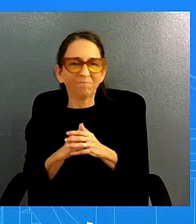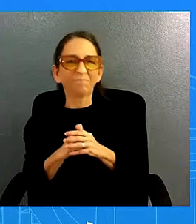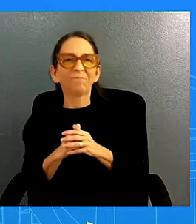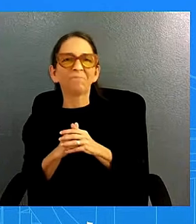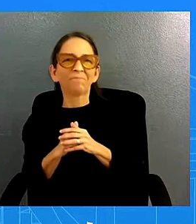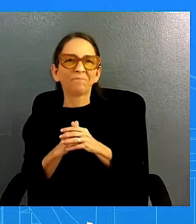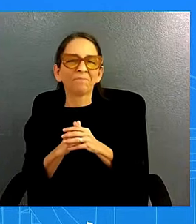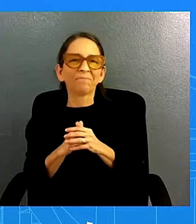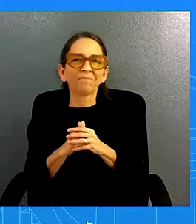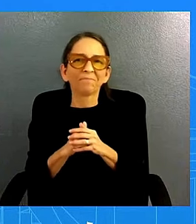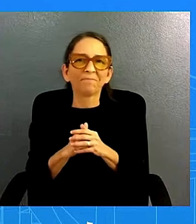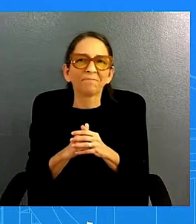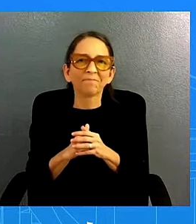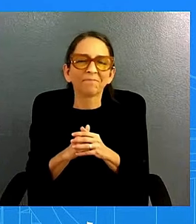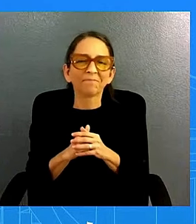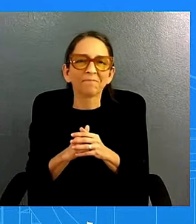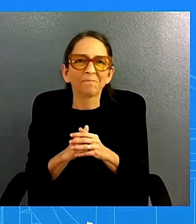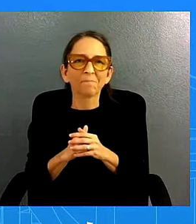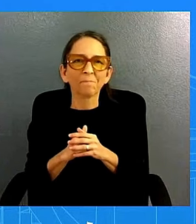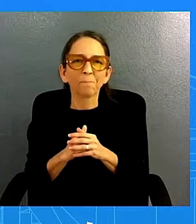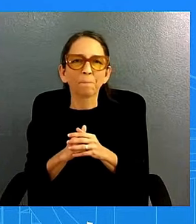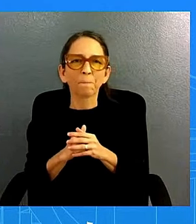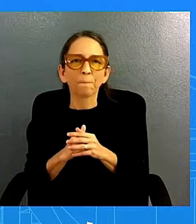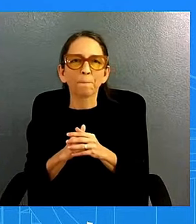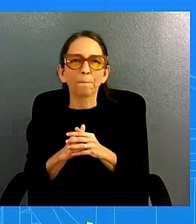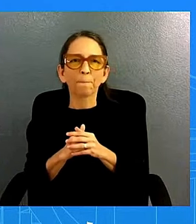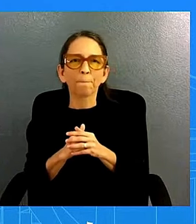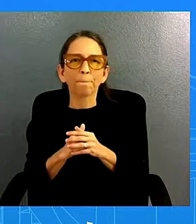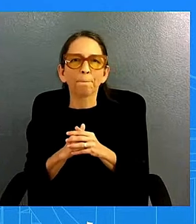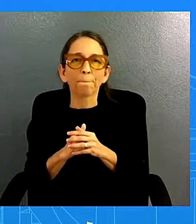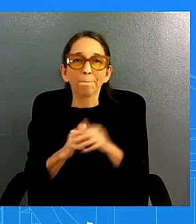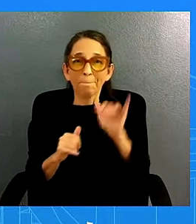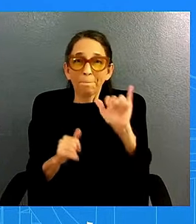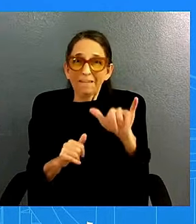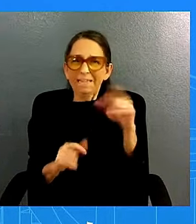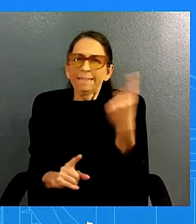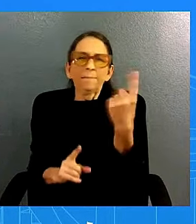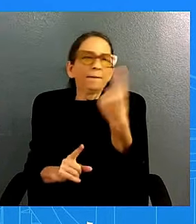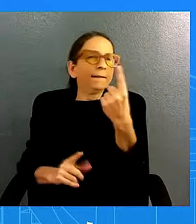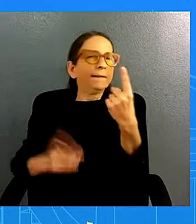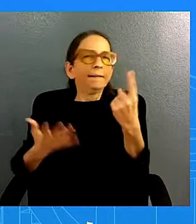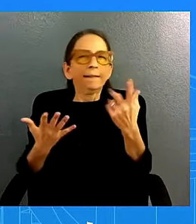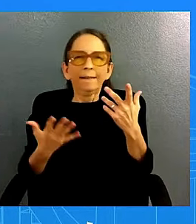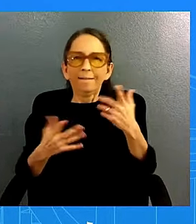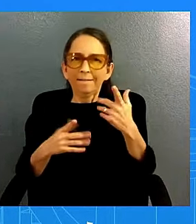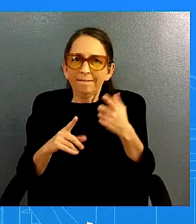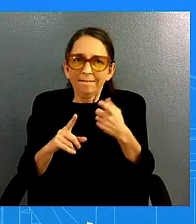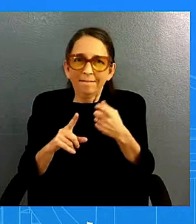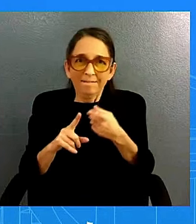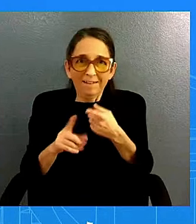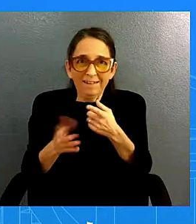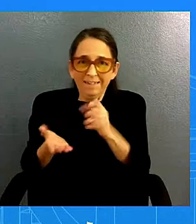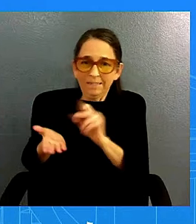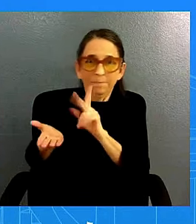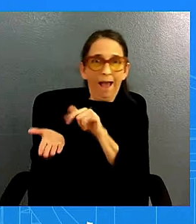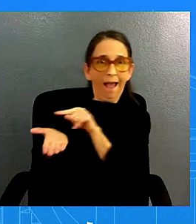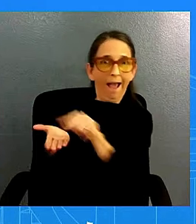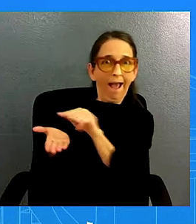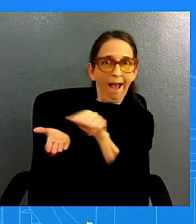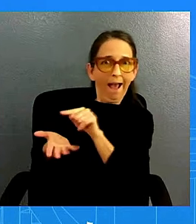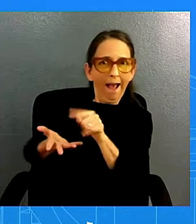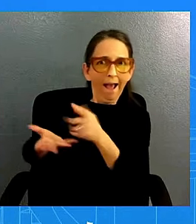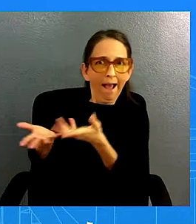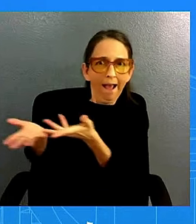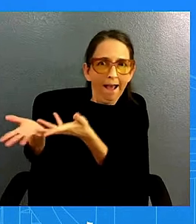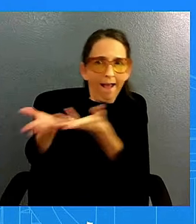comes directly from the supply side disruption task force of which i and my colleagues here were card carrying